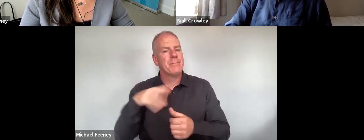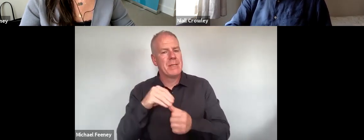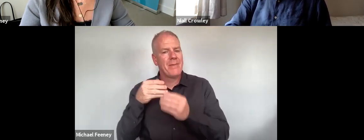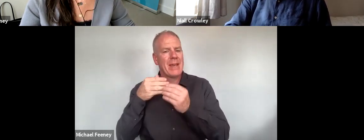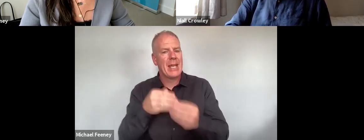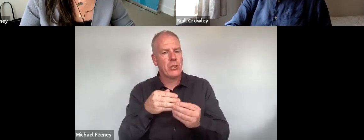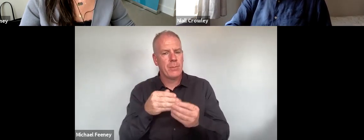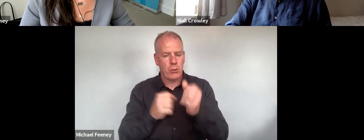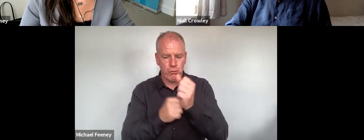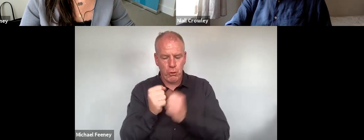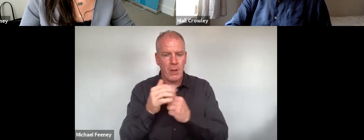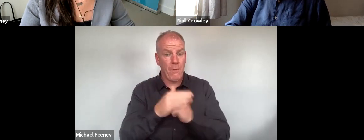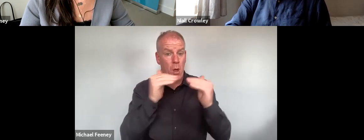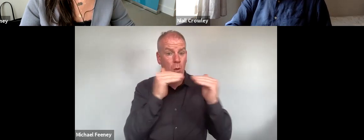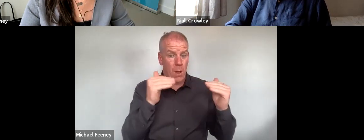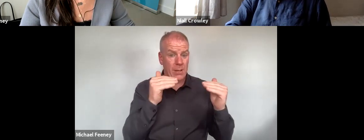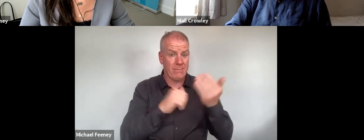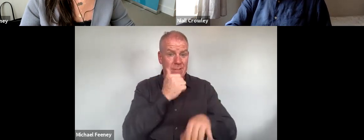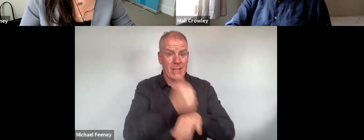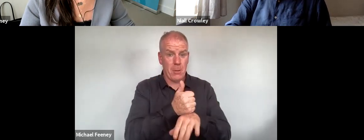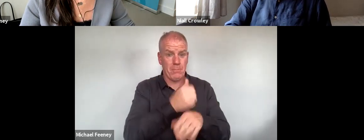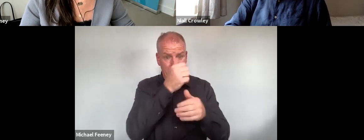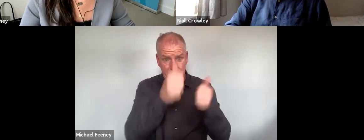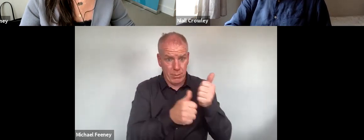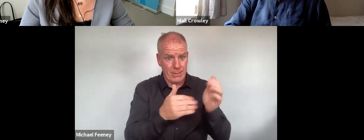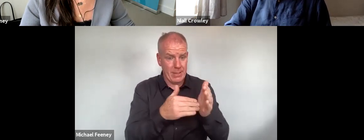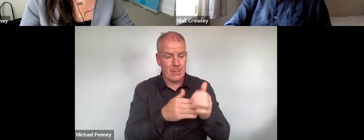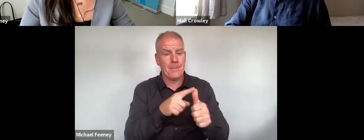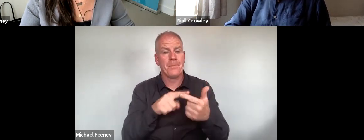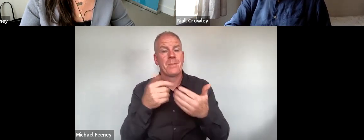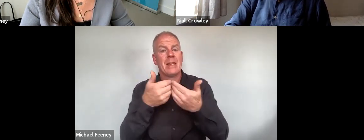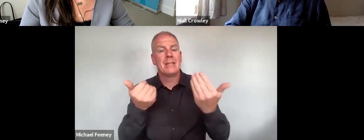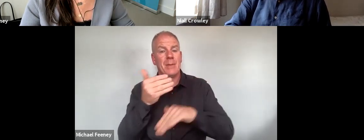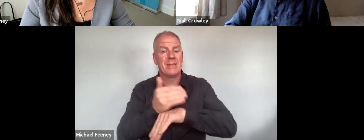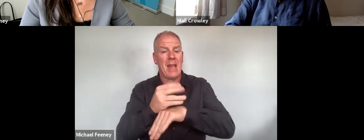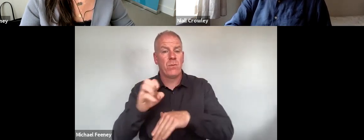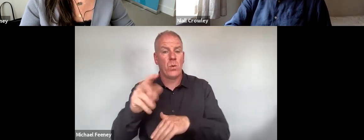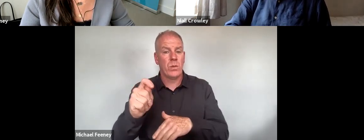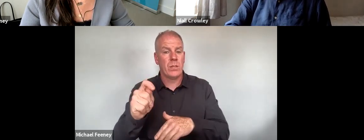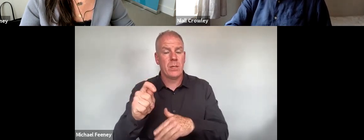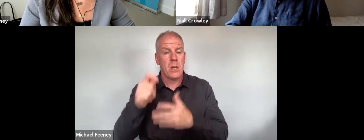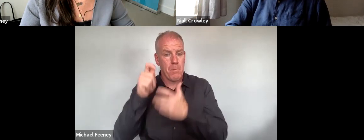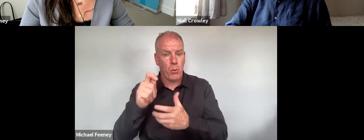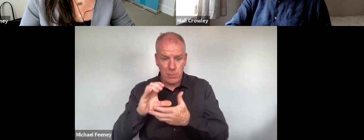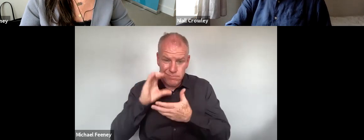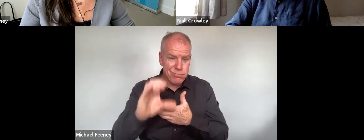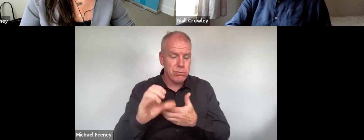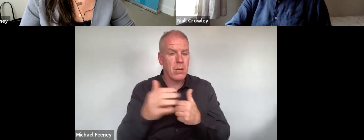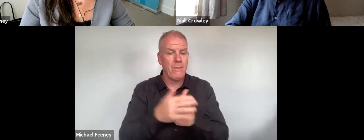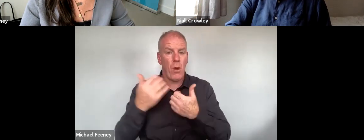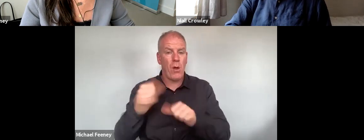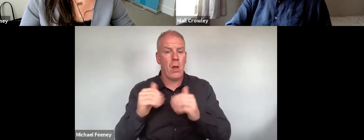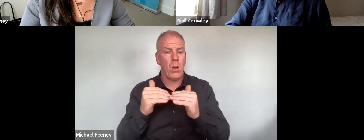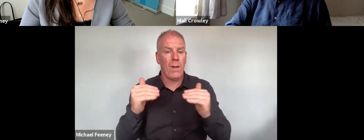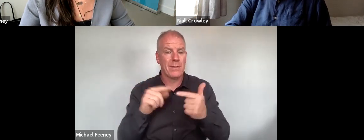governance structure for the equality mandate established within the body, a separate staff unit and dedicated budgetary resources to implement the equality